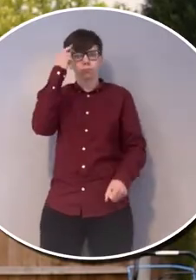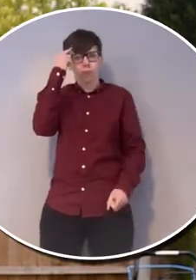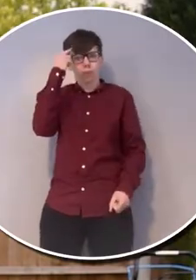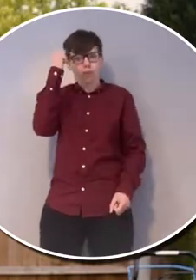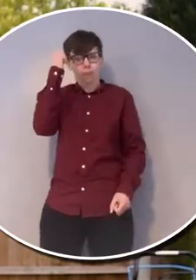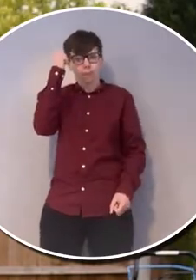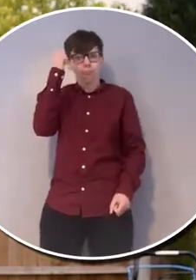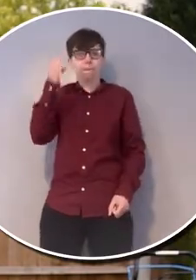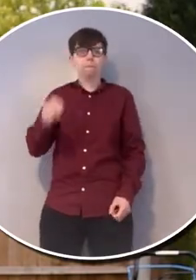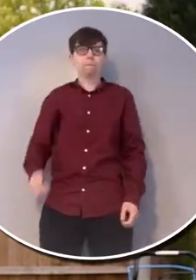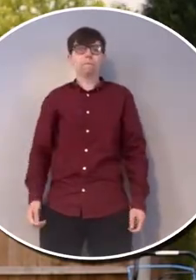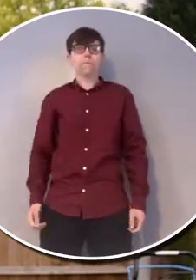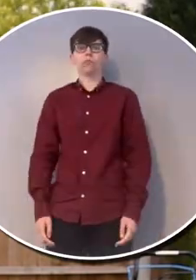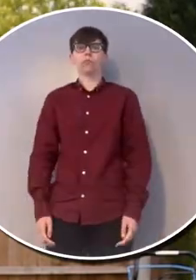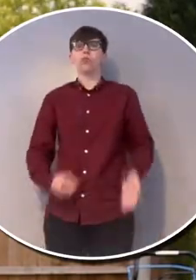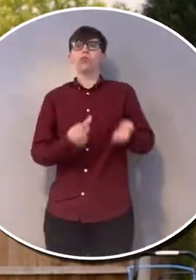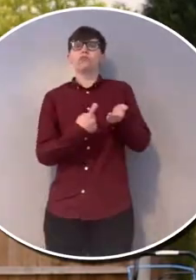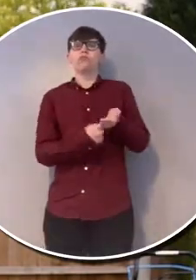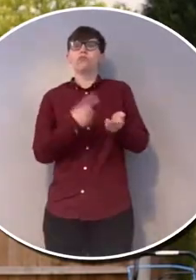Do remember sausages? Yeah?